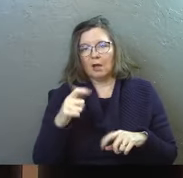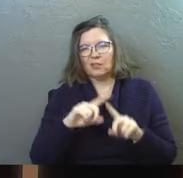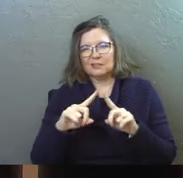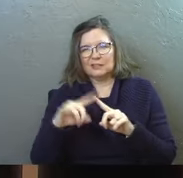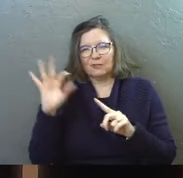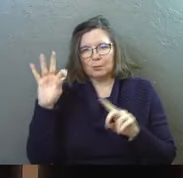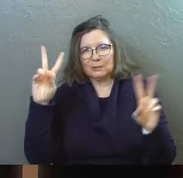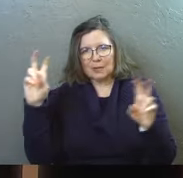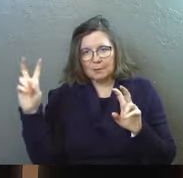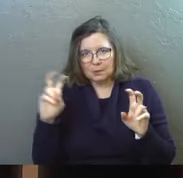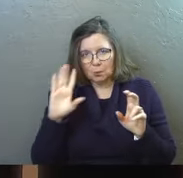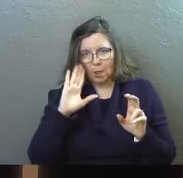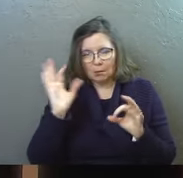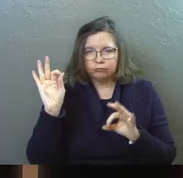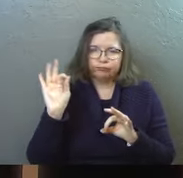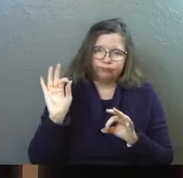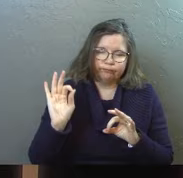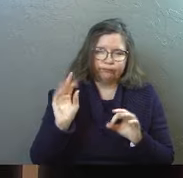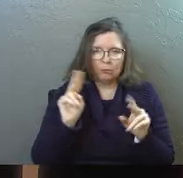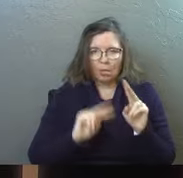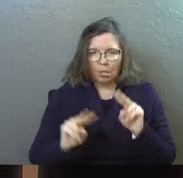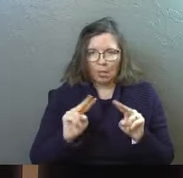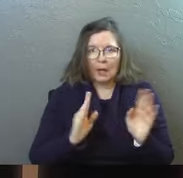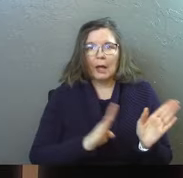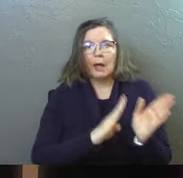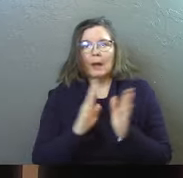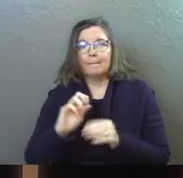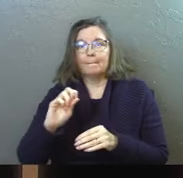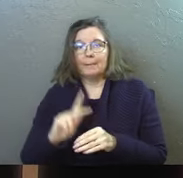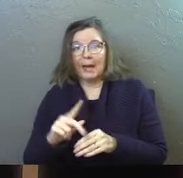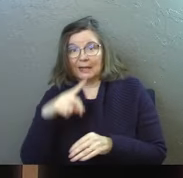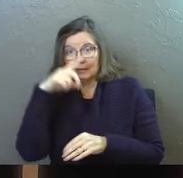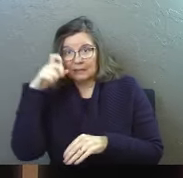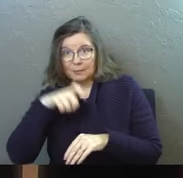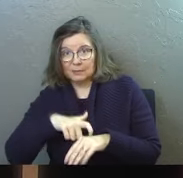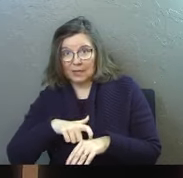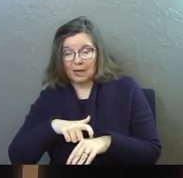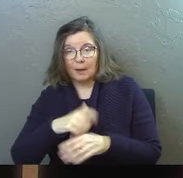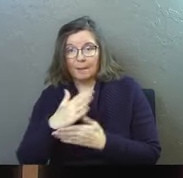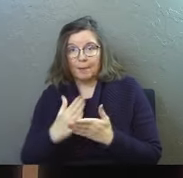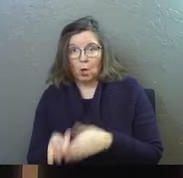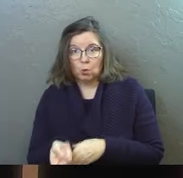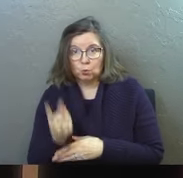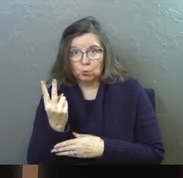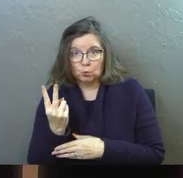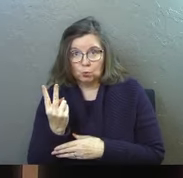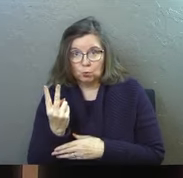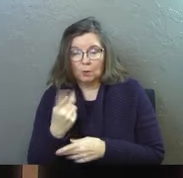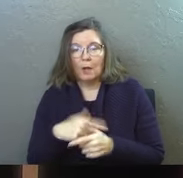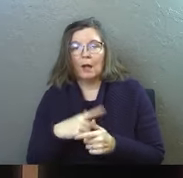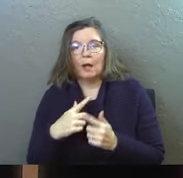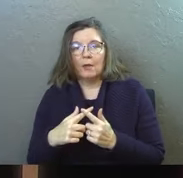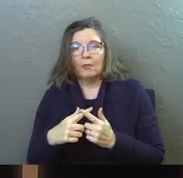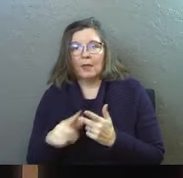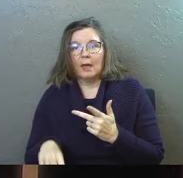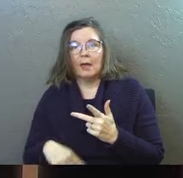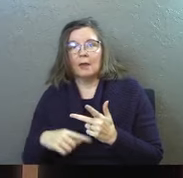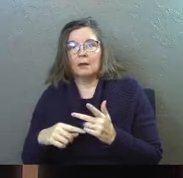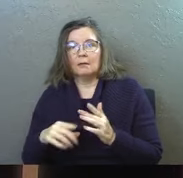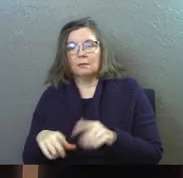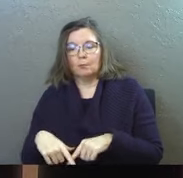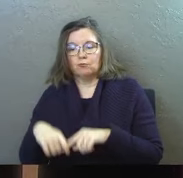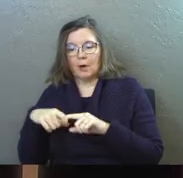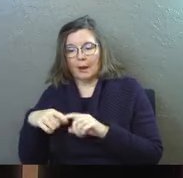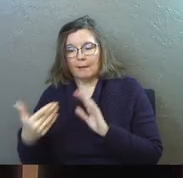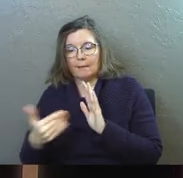series so that we look at some other different topics. Then we're gonna come back in the summer, we're gonna do part two. And then we're gonna take another break again. And